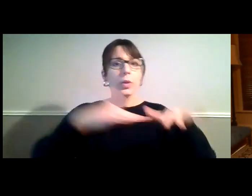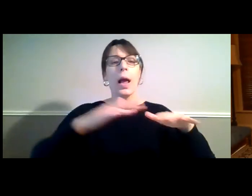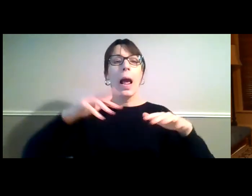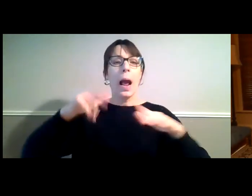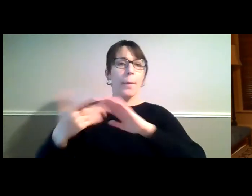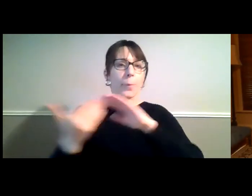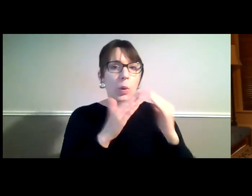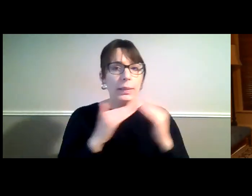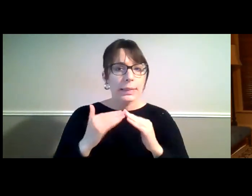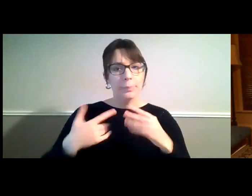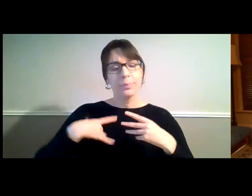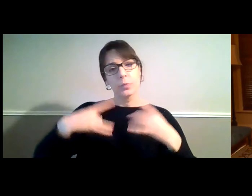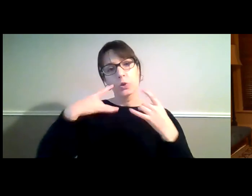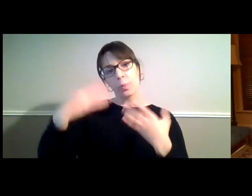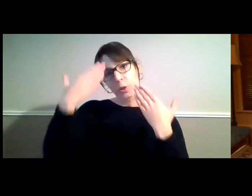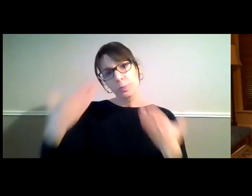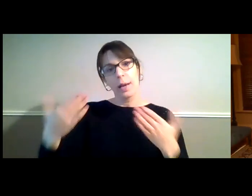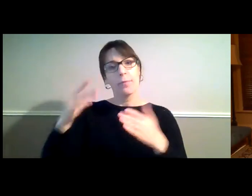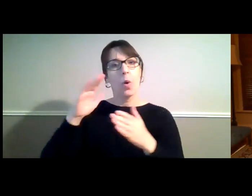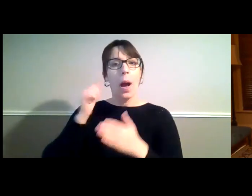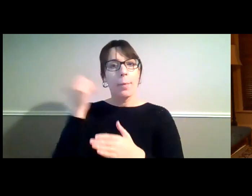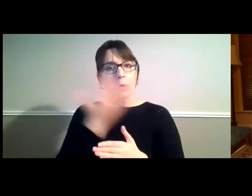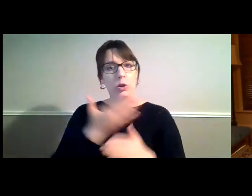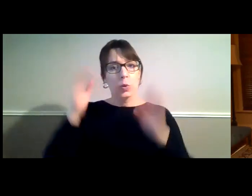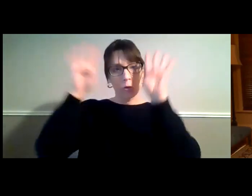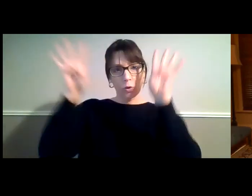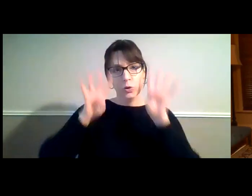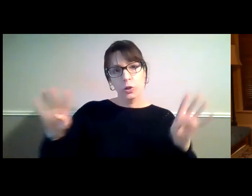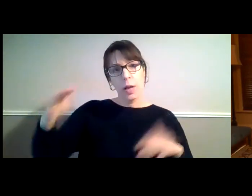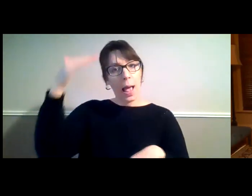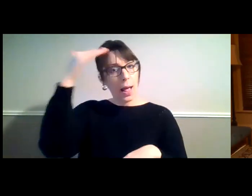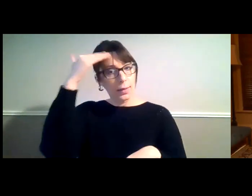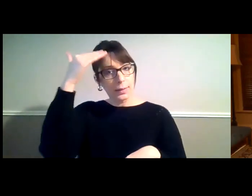Torres Strait Islander Elders past, present, and emerging.